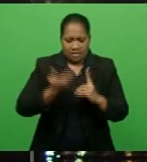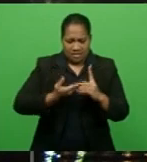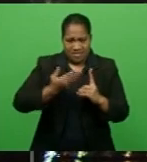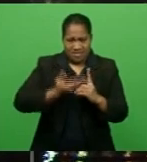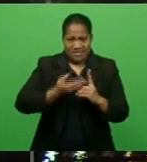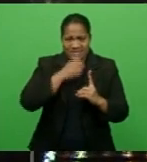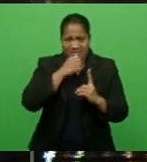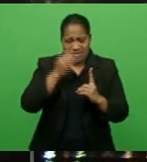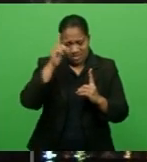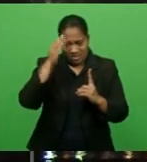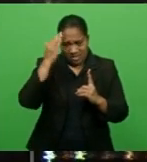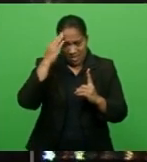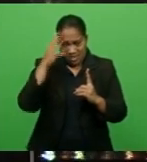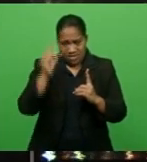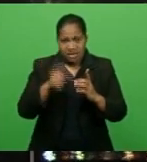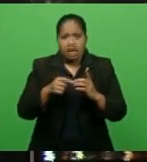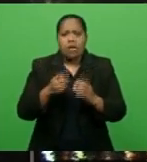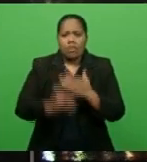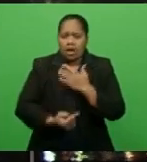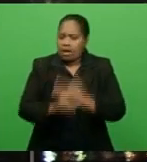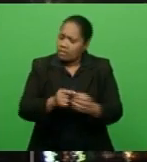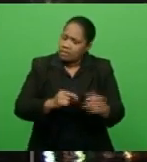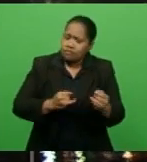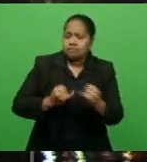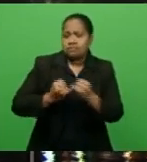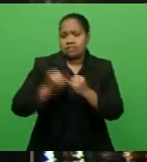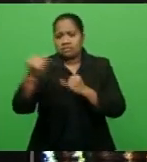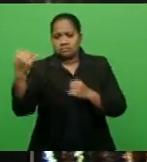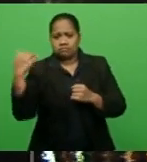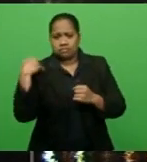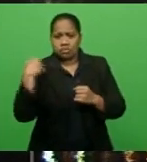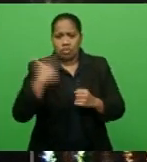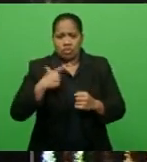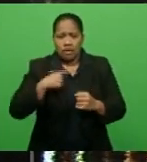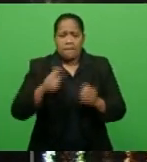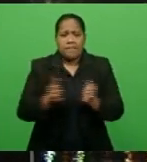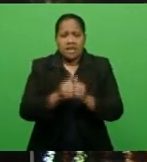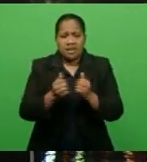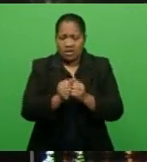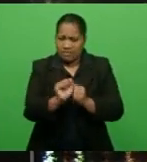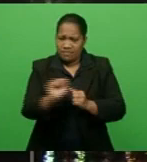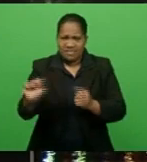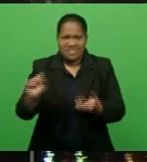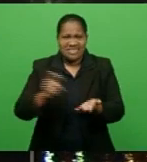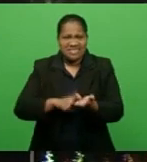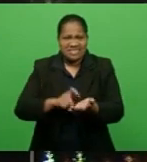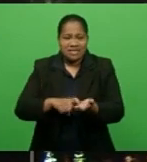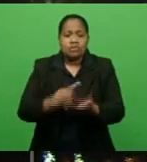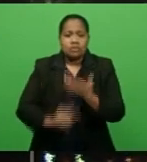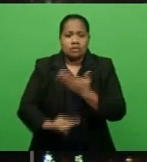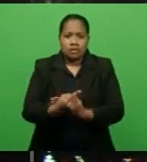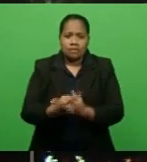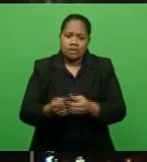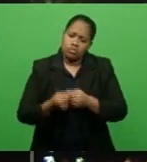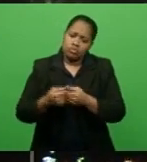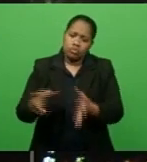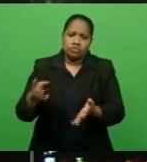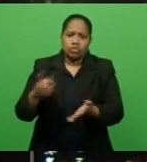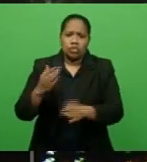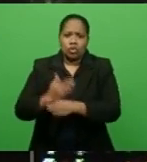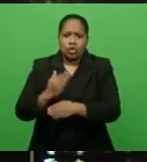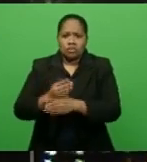streams have been severely impacted because many of their debtors have lost their jobs and are unable to pay loan repayments.